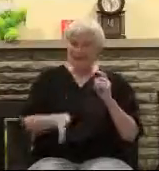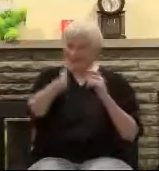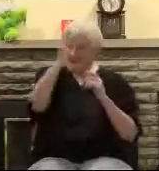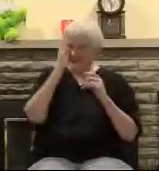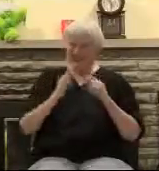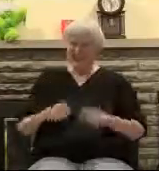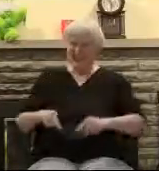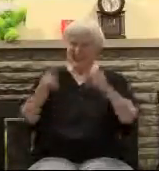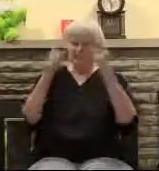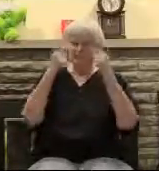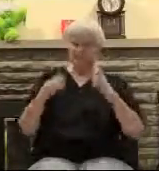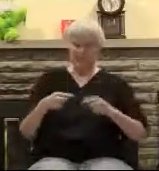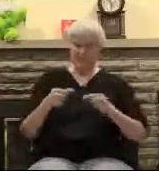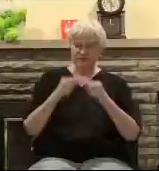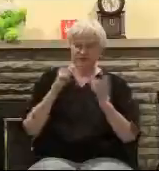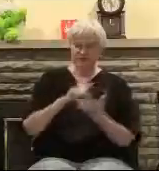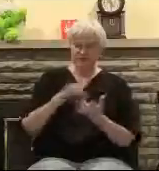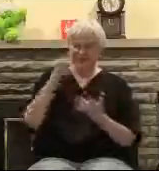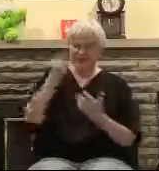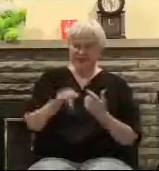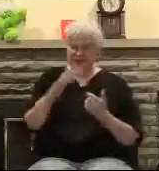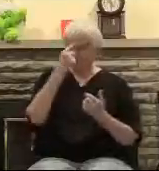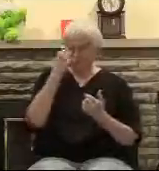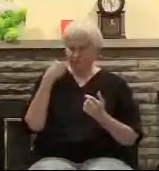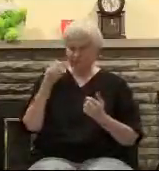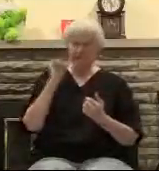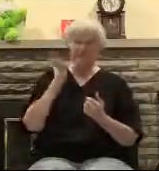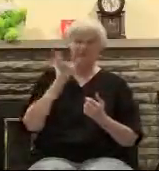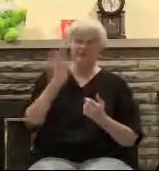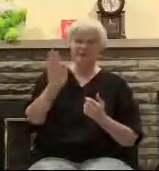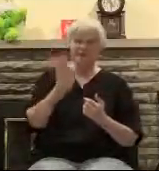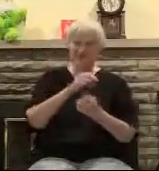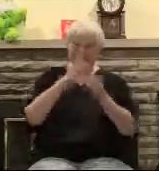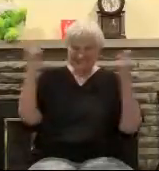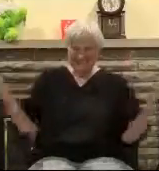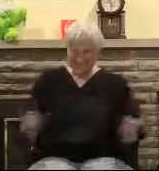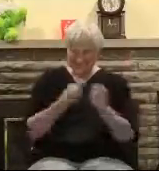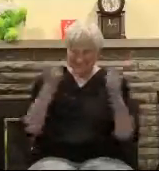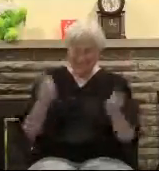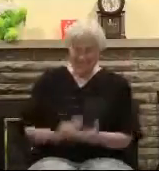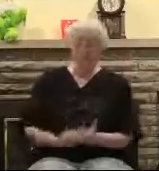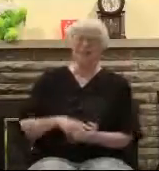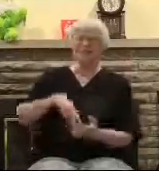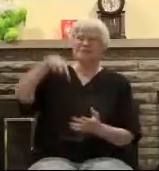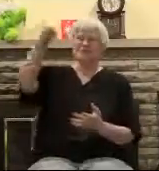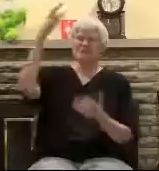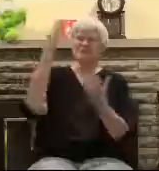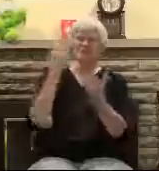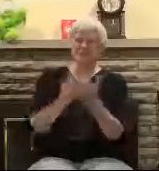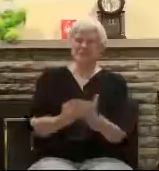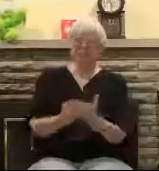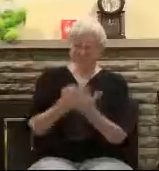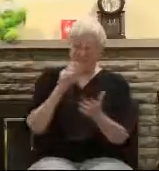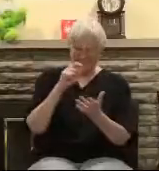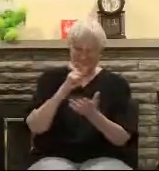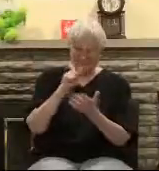sins. And He successfully did it and the resurrection proves it. And then there's some